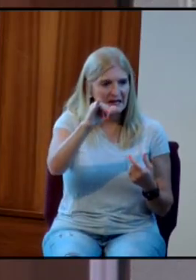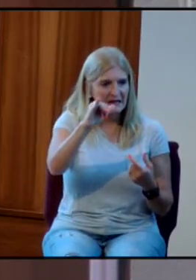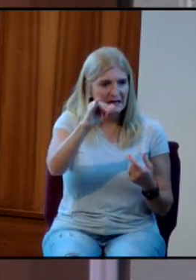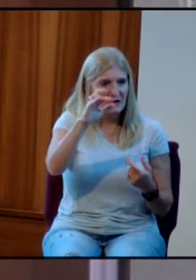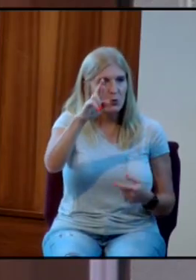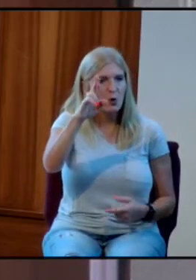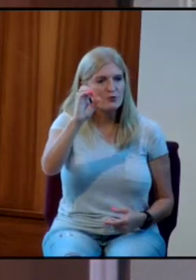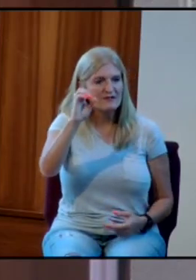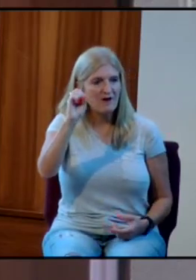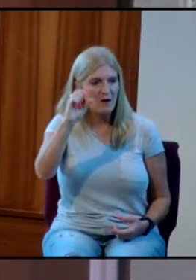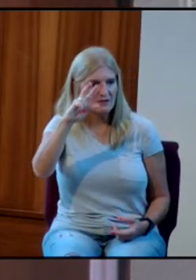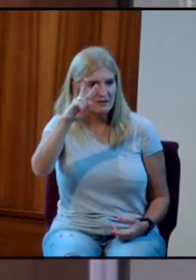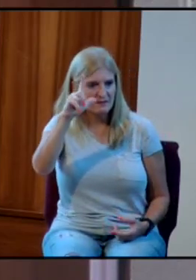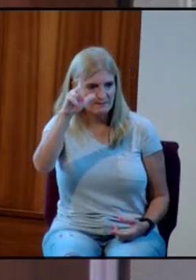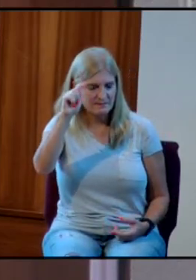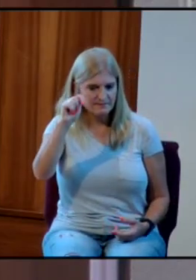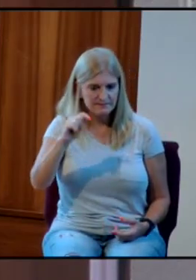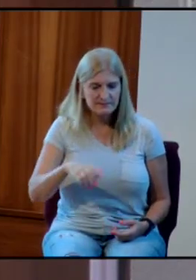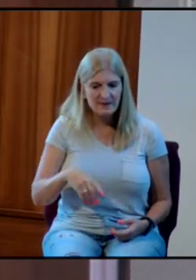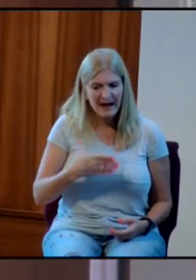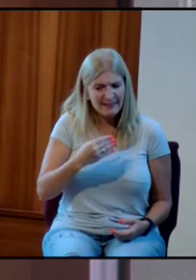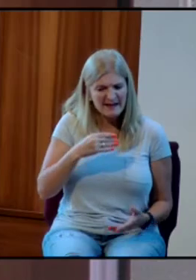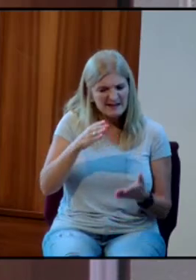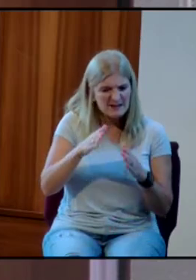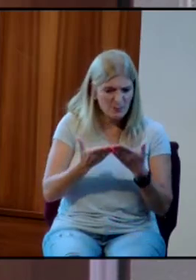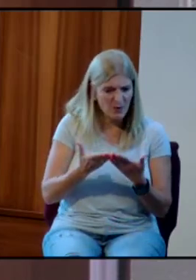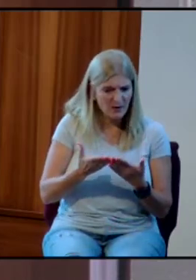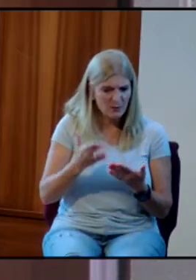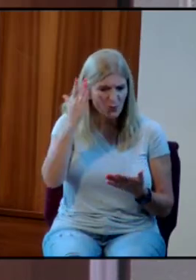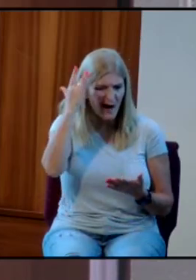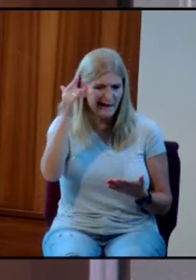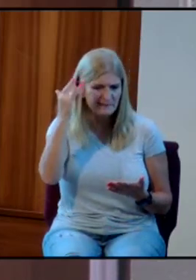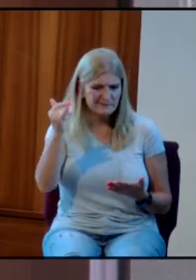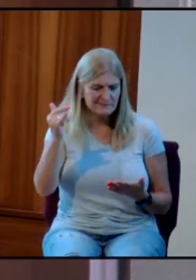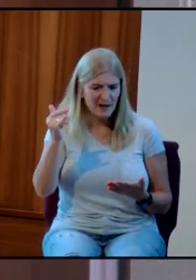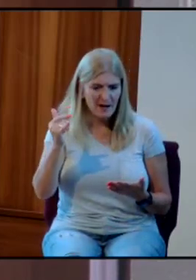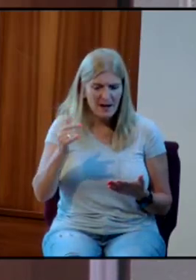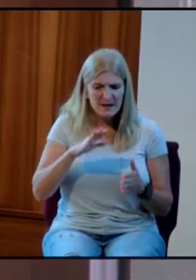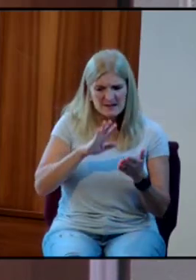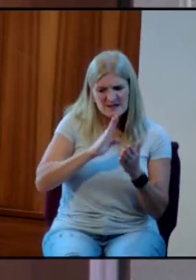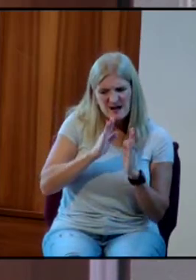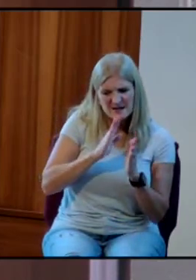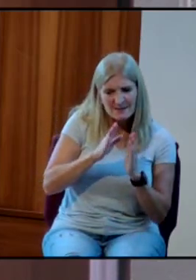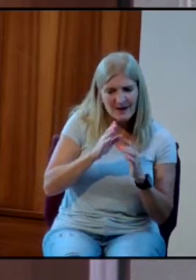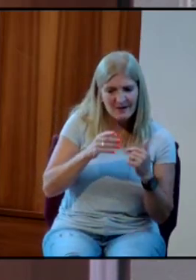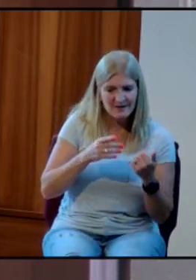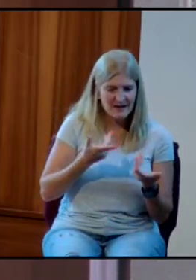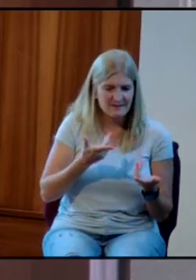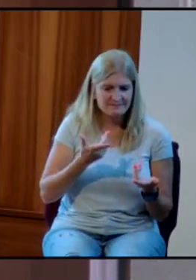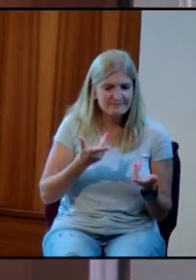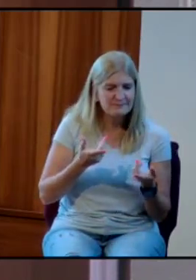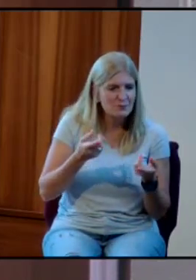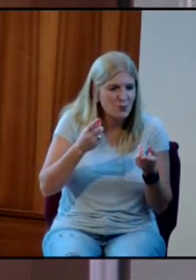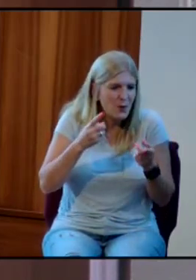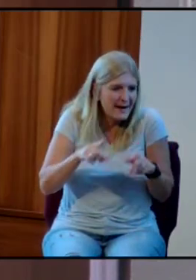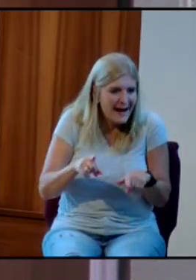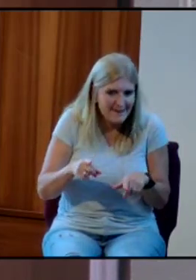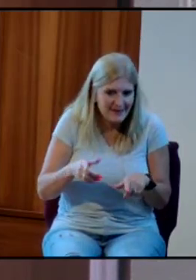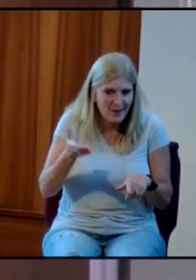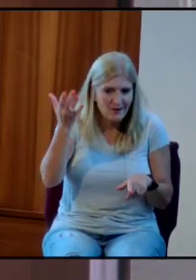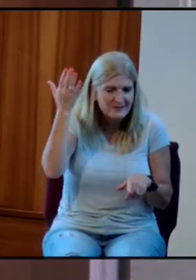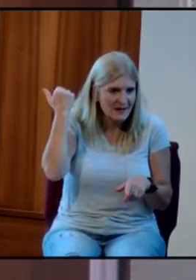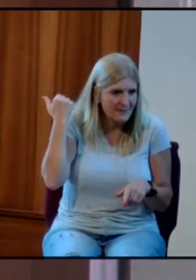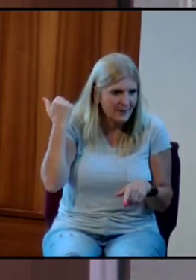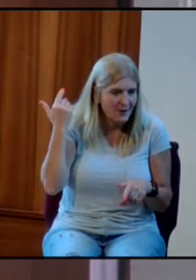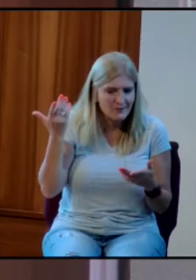books, but I like this one because it tells the background of more of the Rough Riders. So most books are about Teddy and